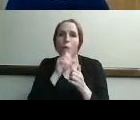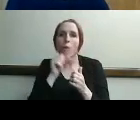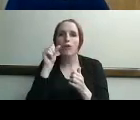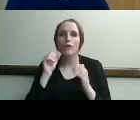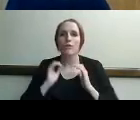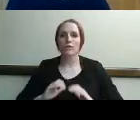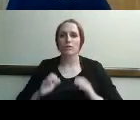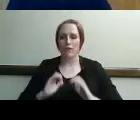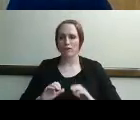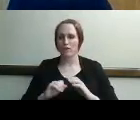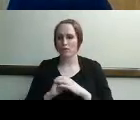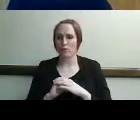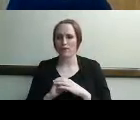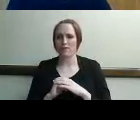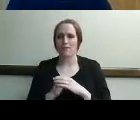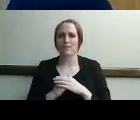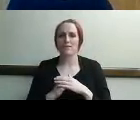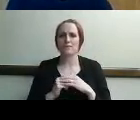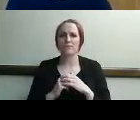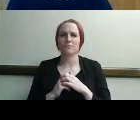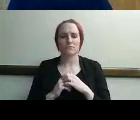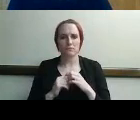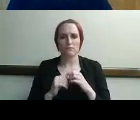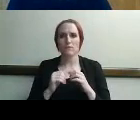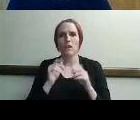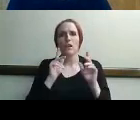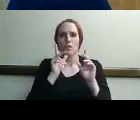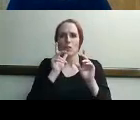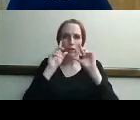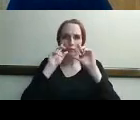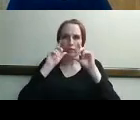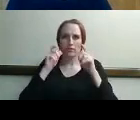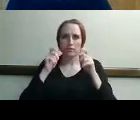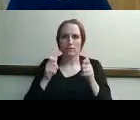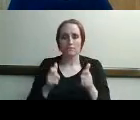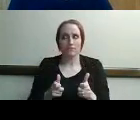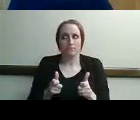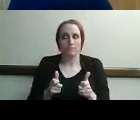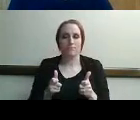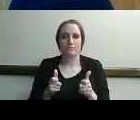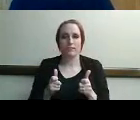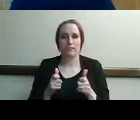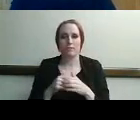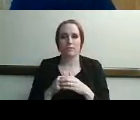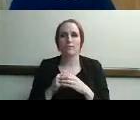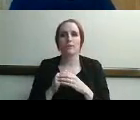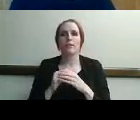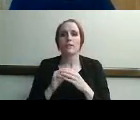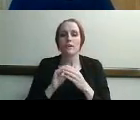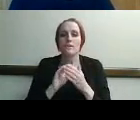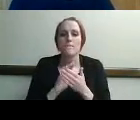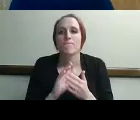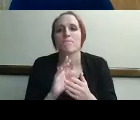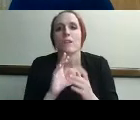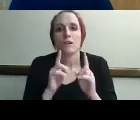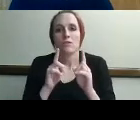who uh have got who have a progressive vision loss that they have gotten to a point where glasses just